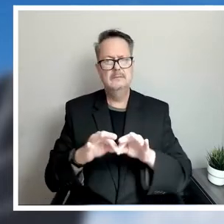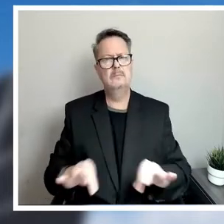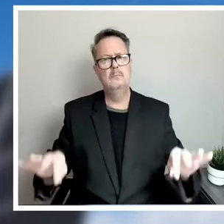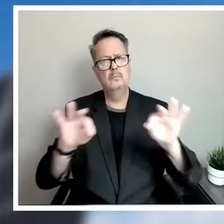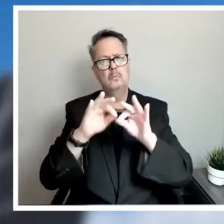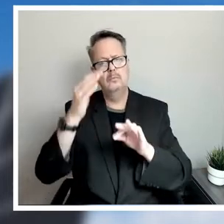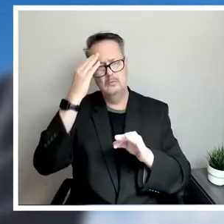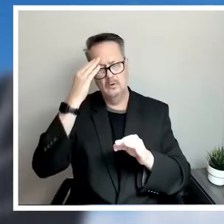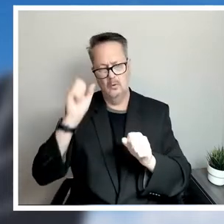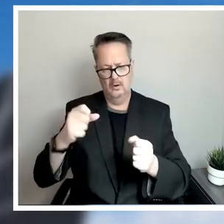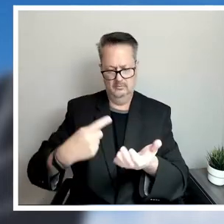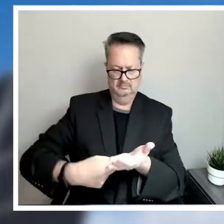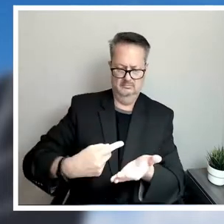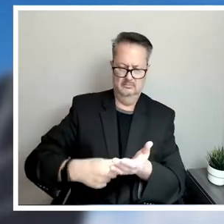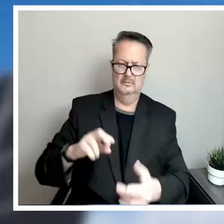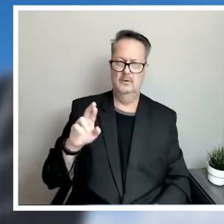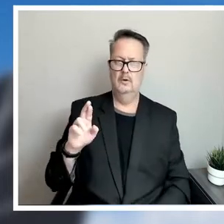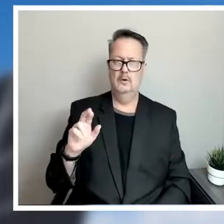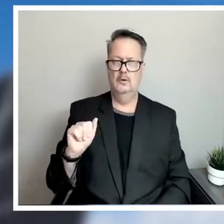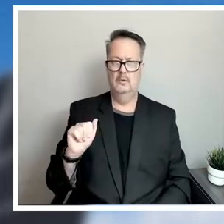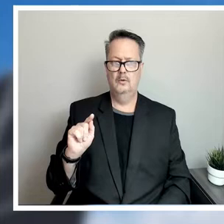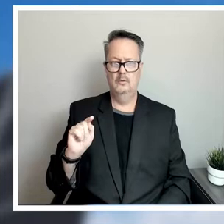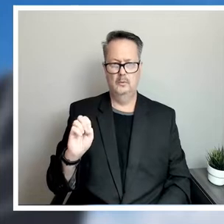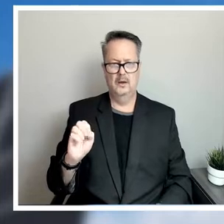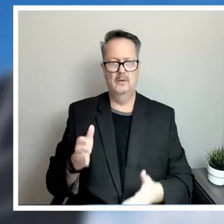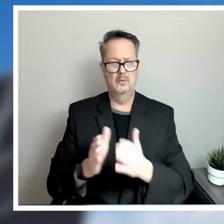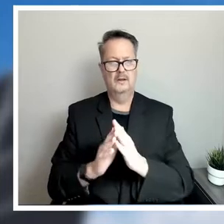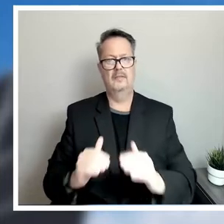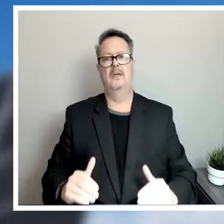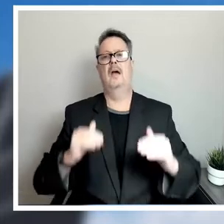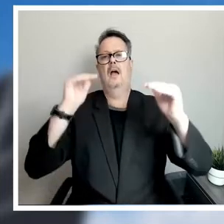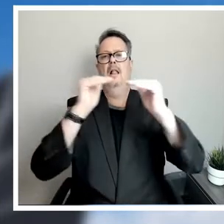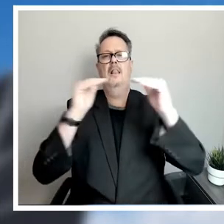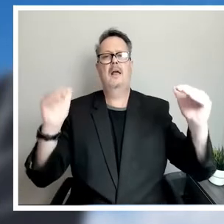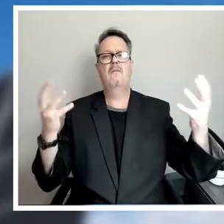conversation about the rate requests, at a very high level, some of the key things that we've done.